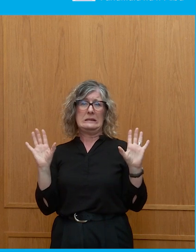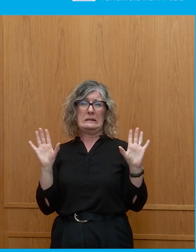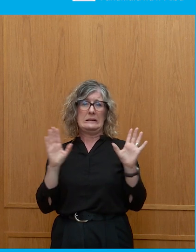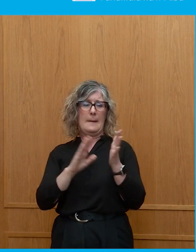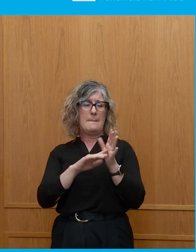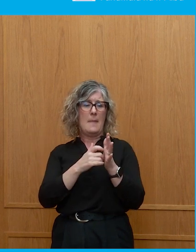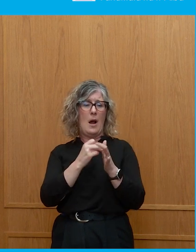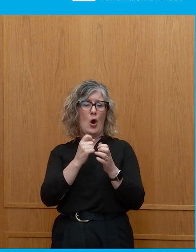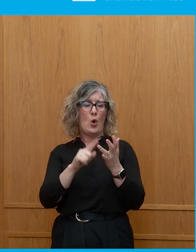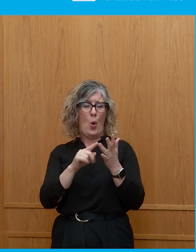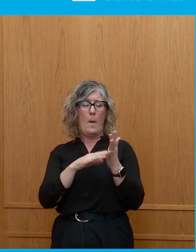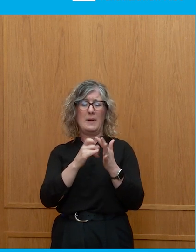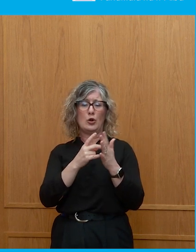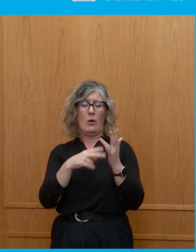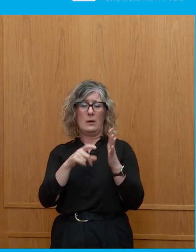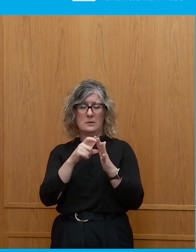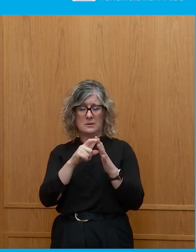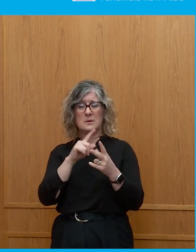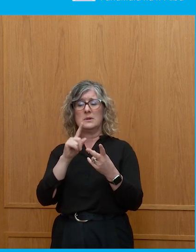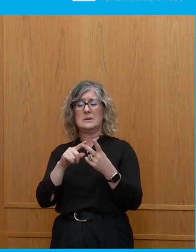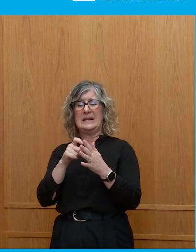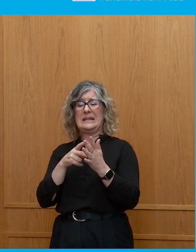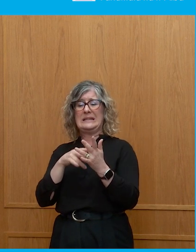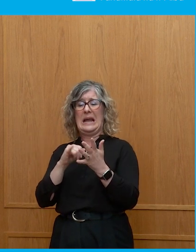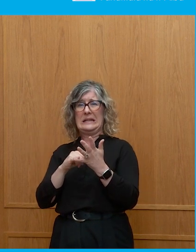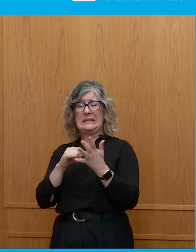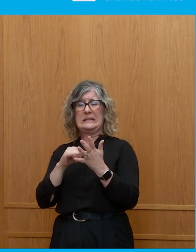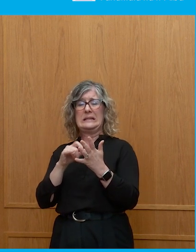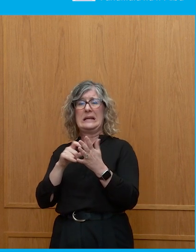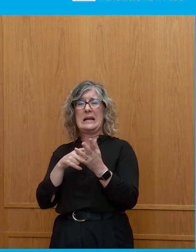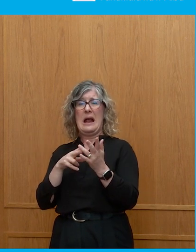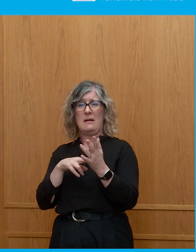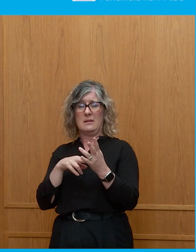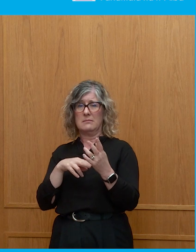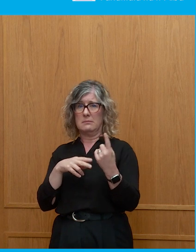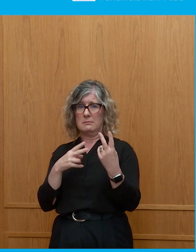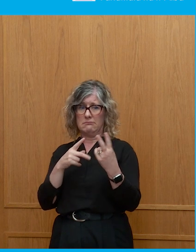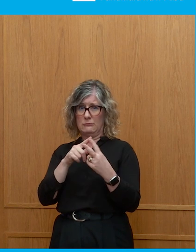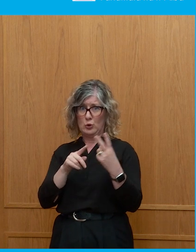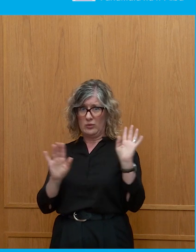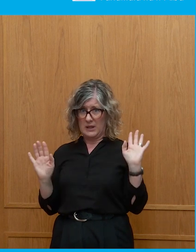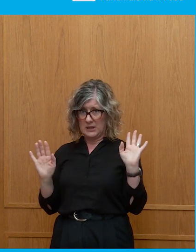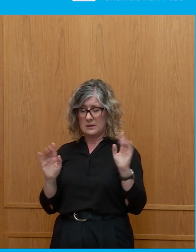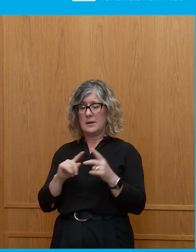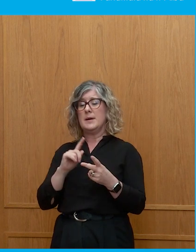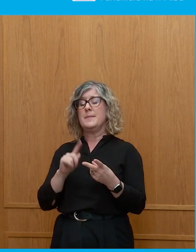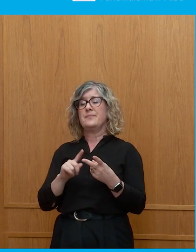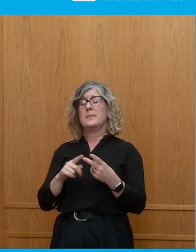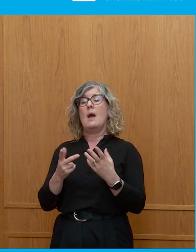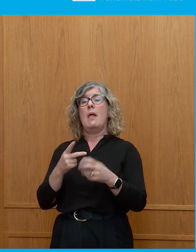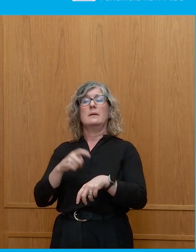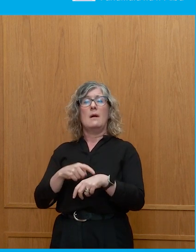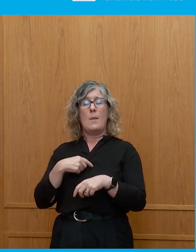named Dennis Canavan. We had one parliament where we had the Scottish Socialist